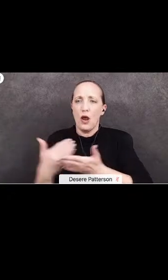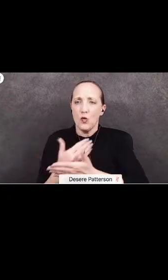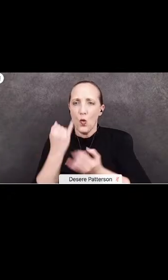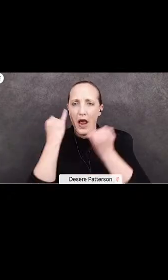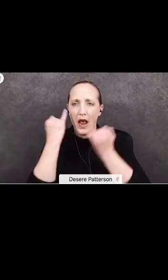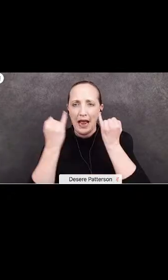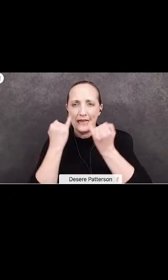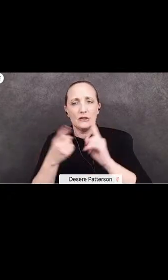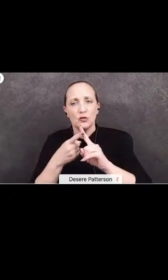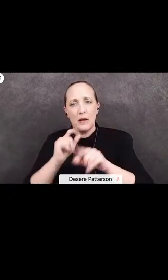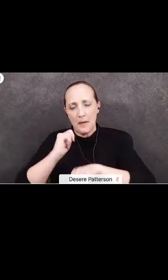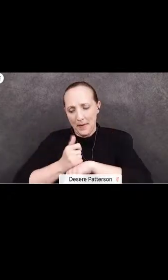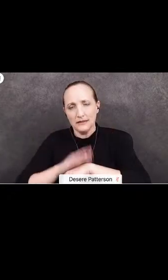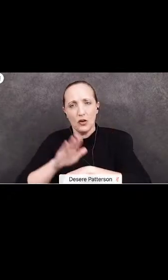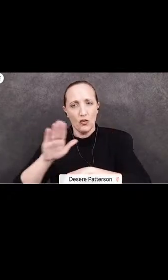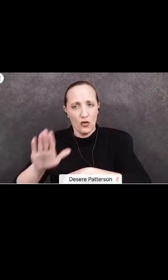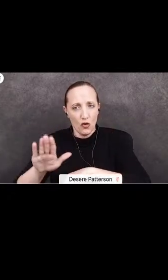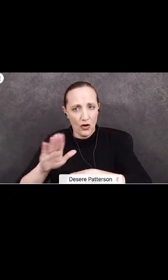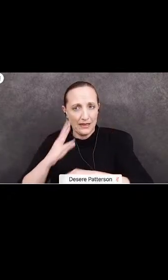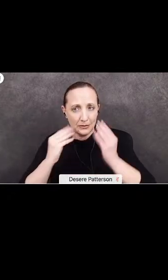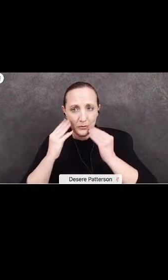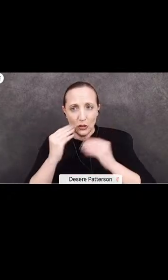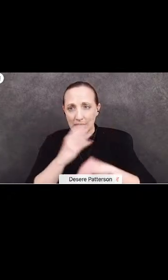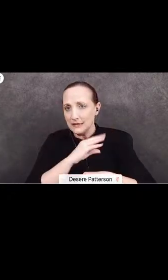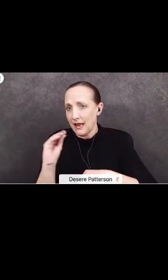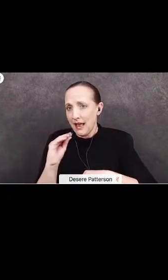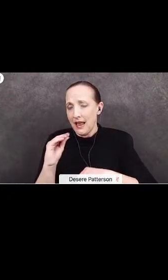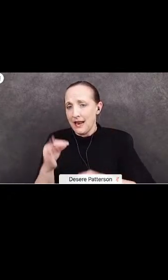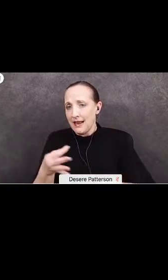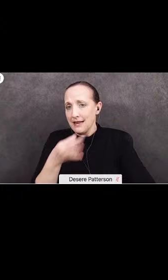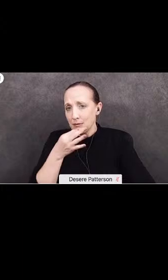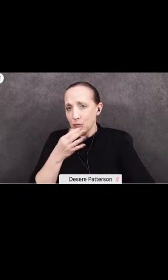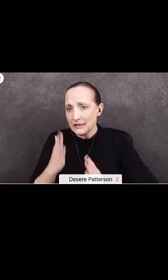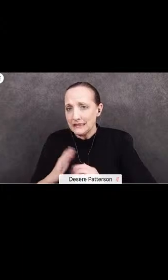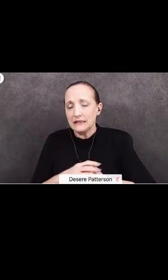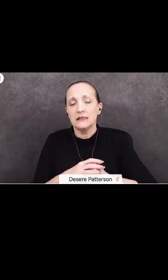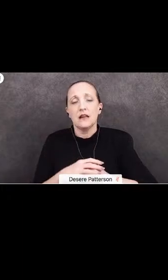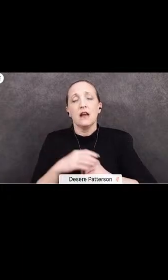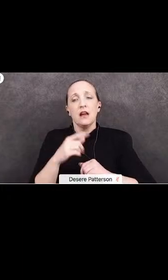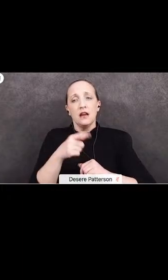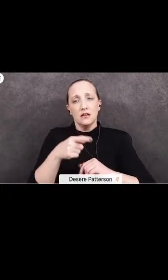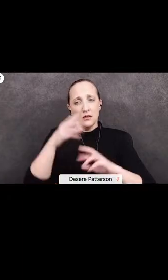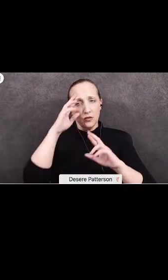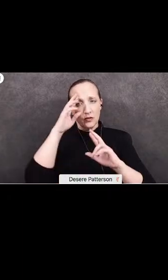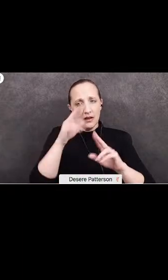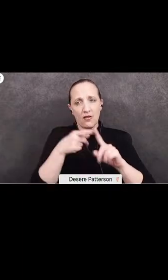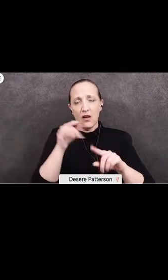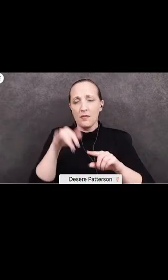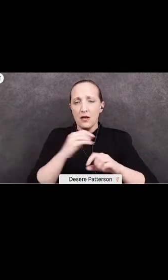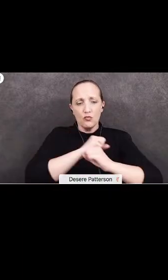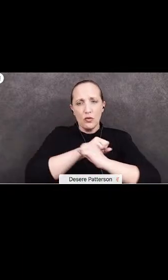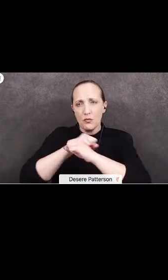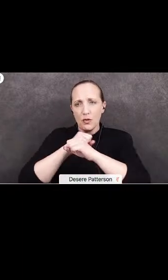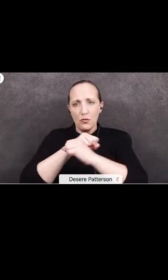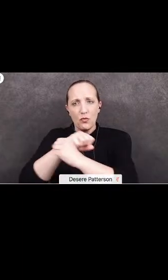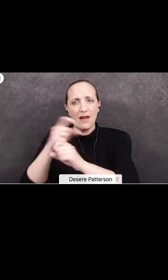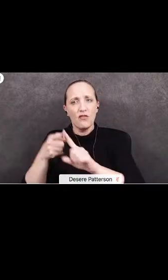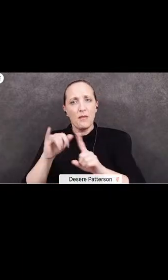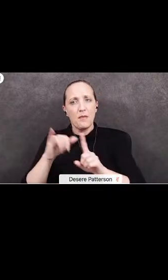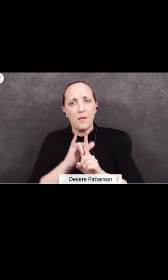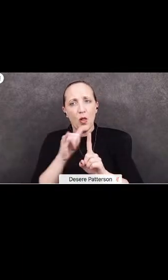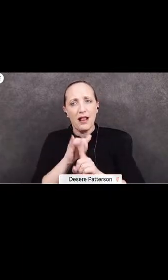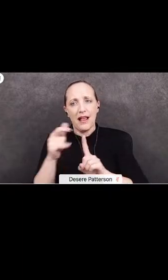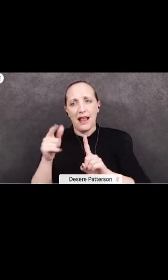experiences and expertise. She has protected and shielded several of my fellow teachers from the atrocities of teacher bullies and